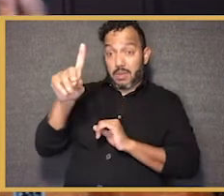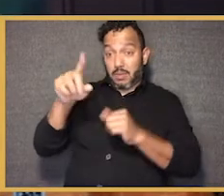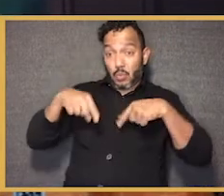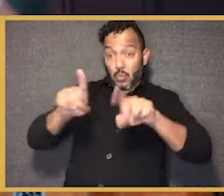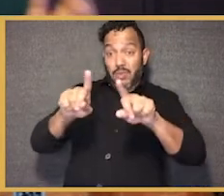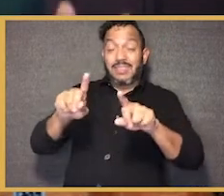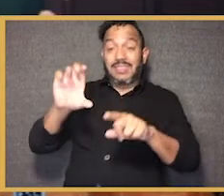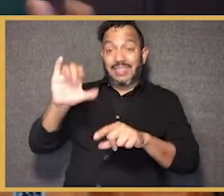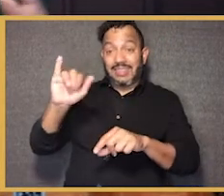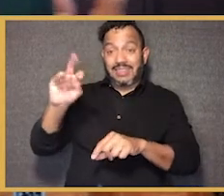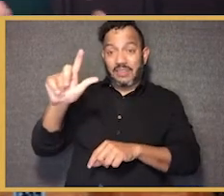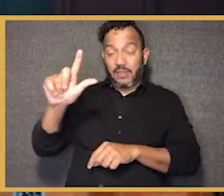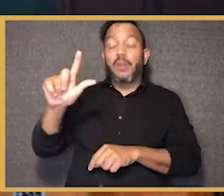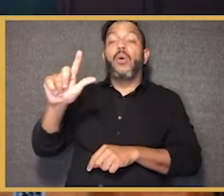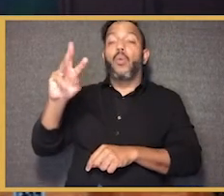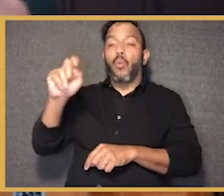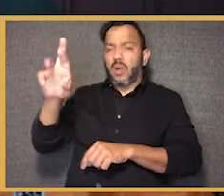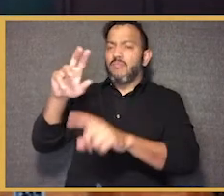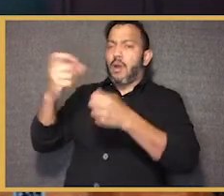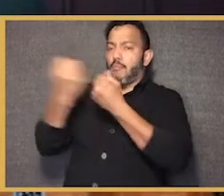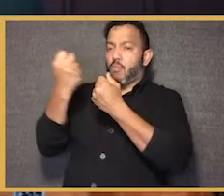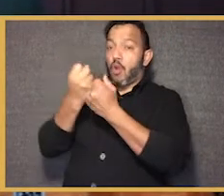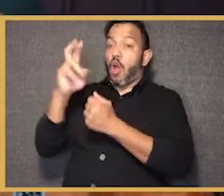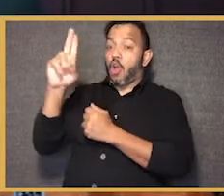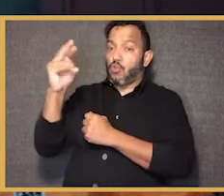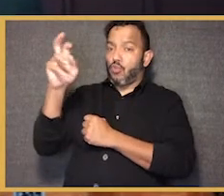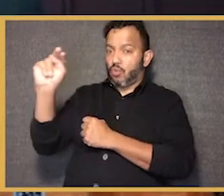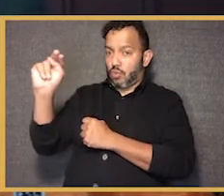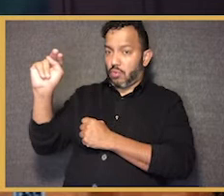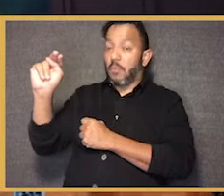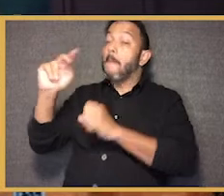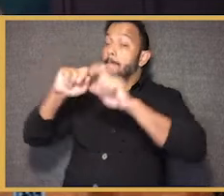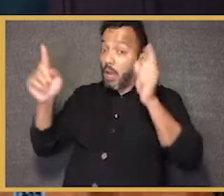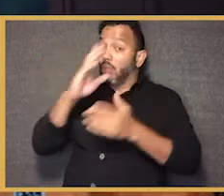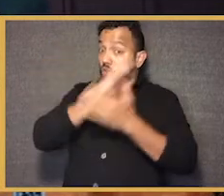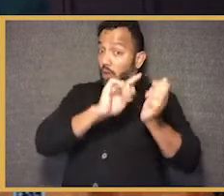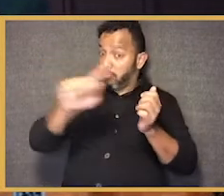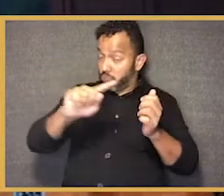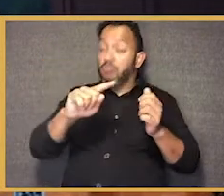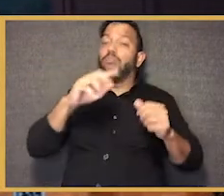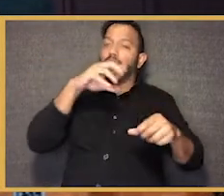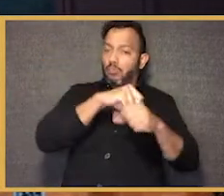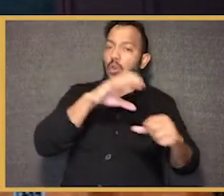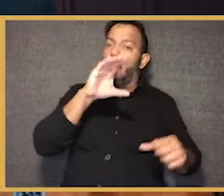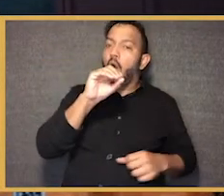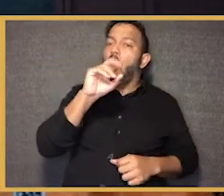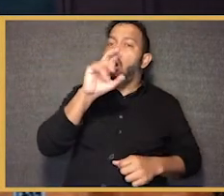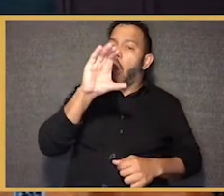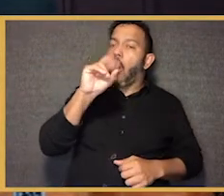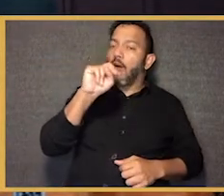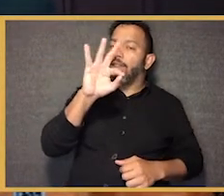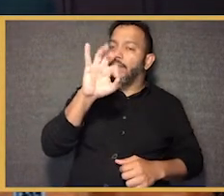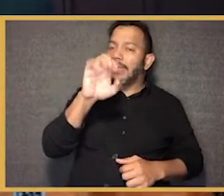quite divided during the Civil War. Though Maryland stayed on the Union side, there were many Marylanders who went and fought with